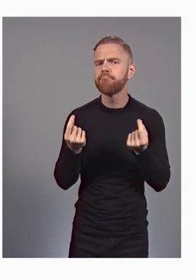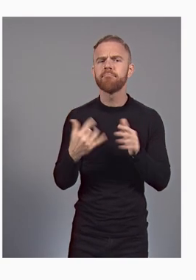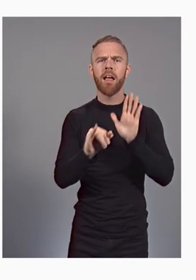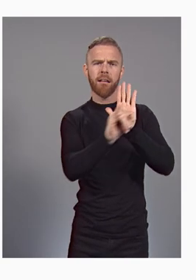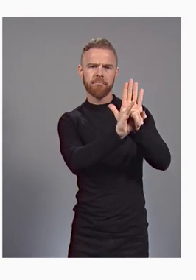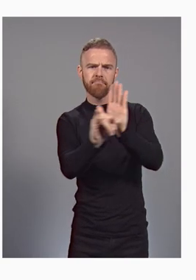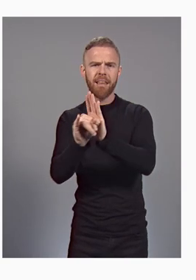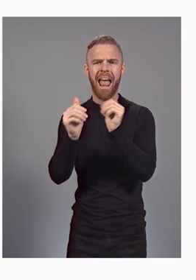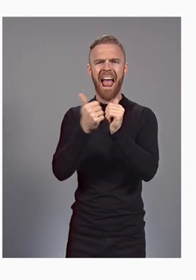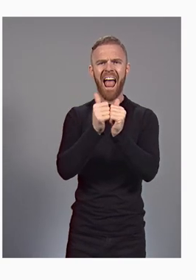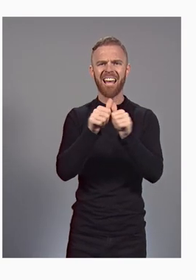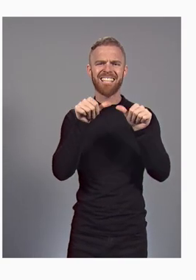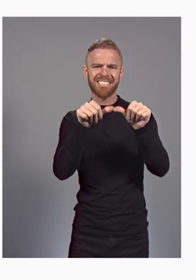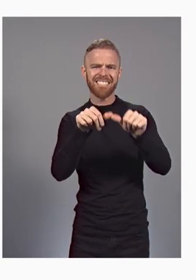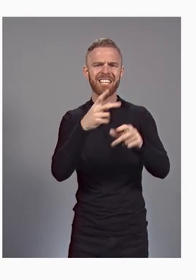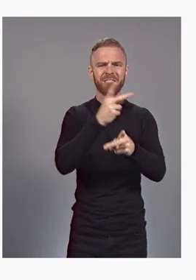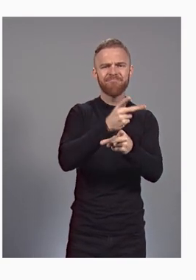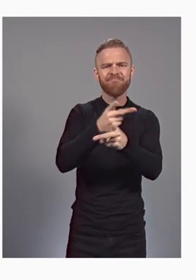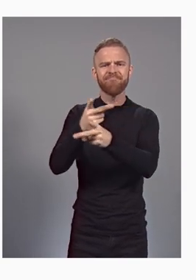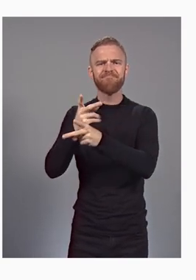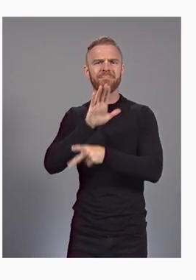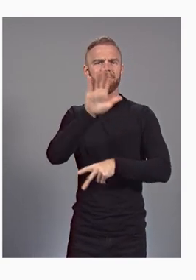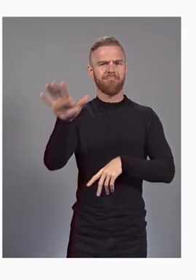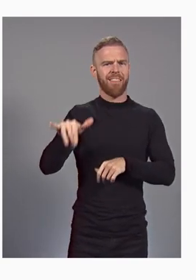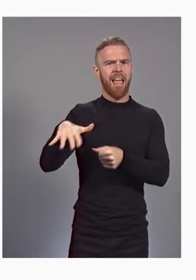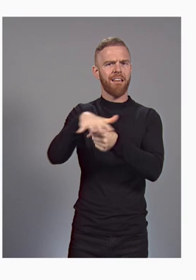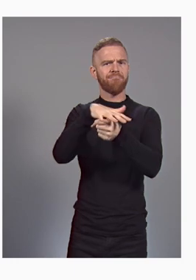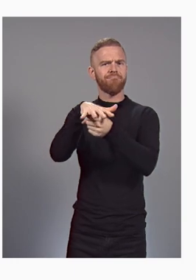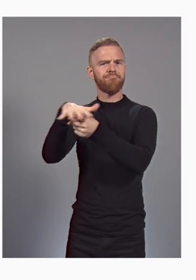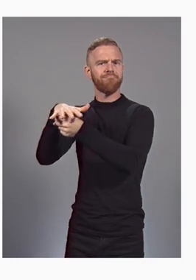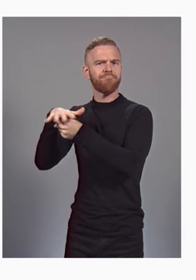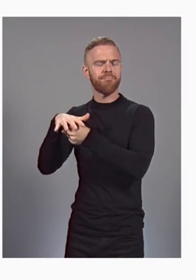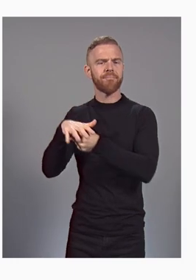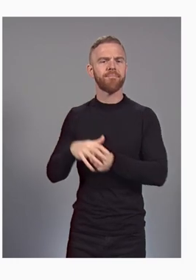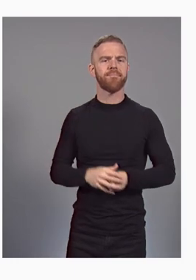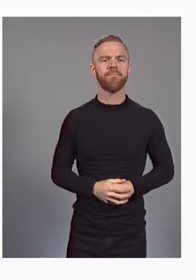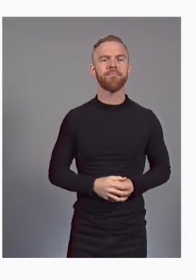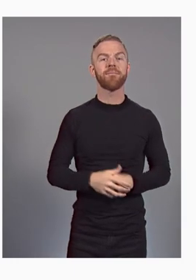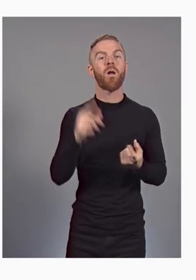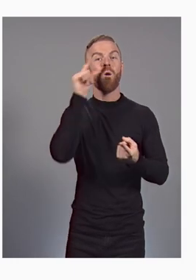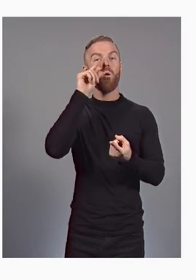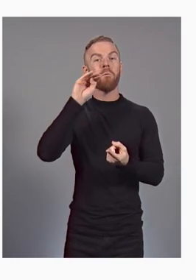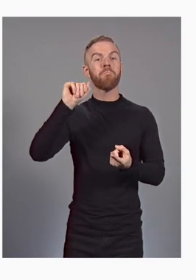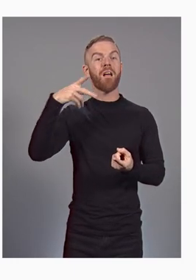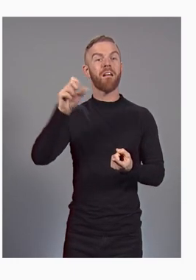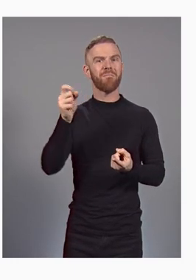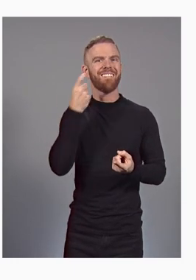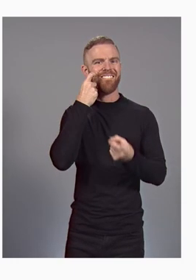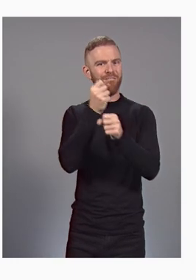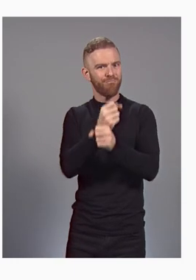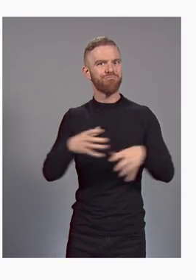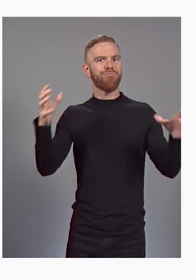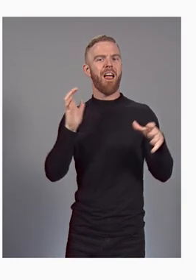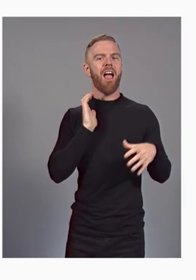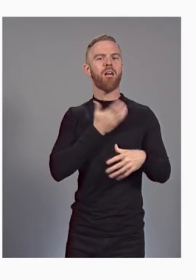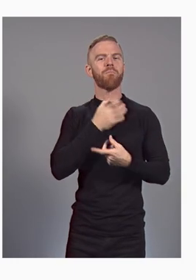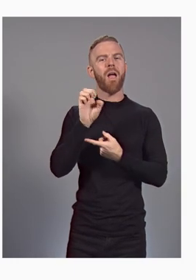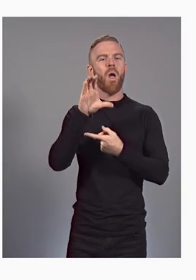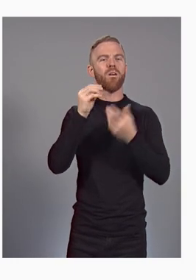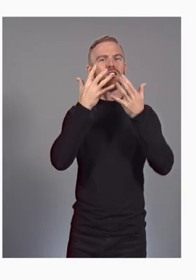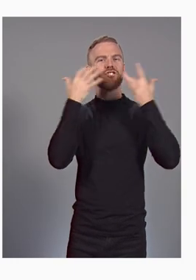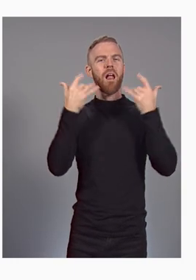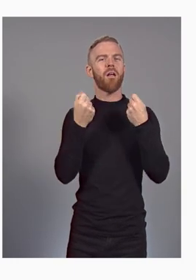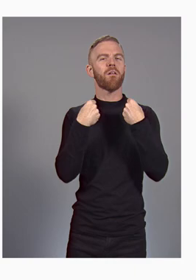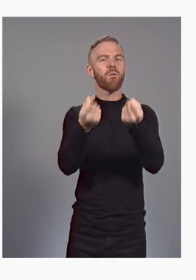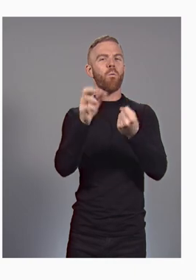and transform these sites. Google Maps recently expanded our eco-friendly routing features